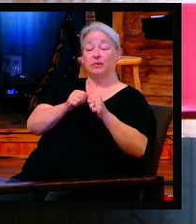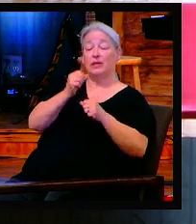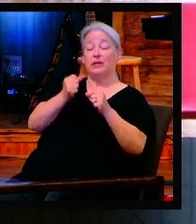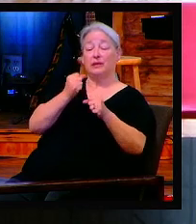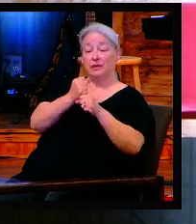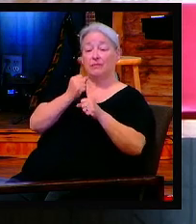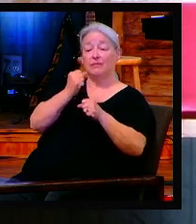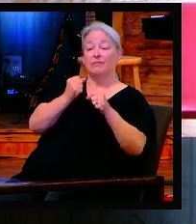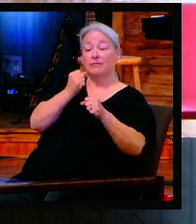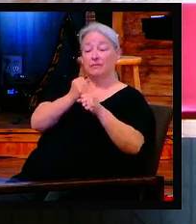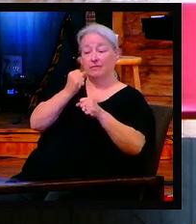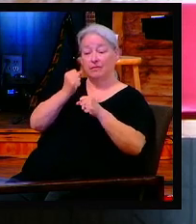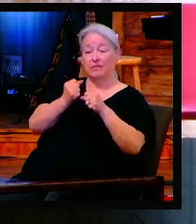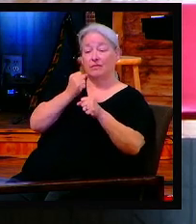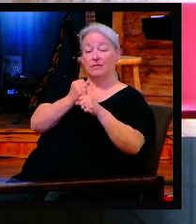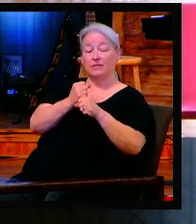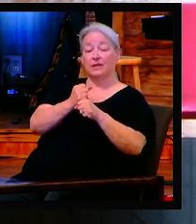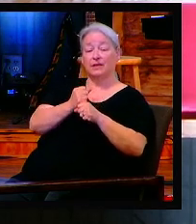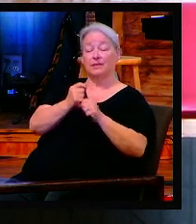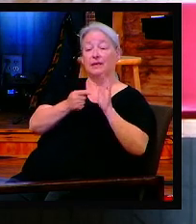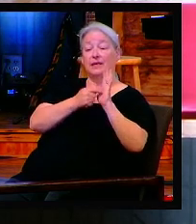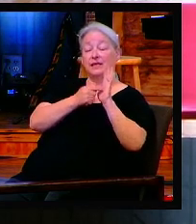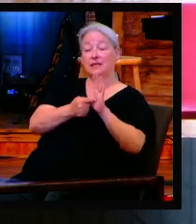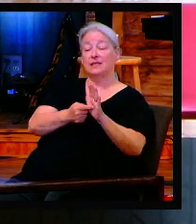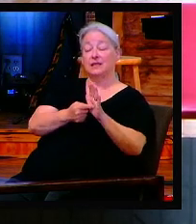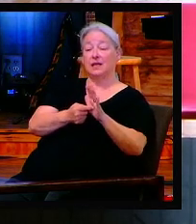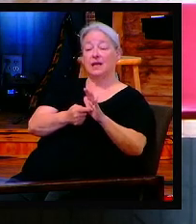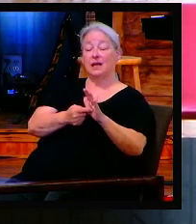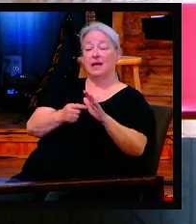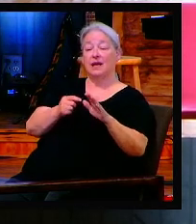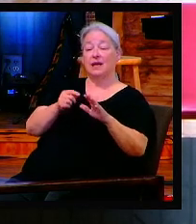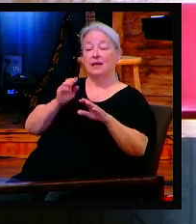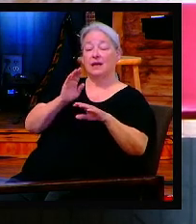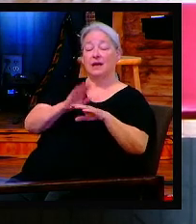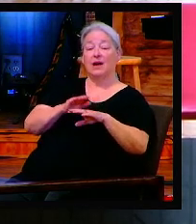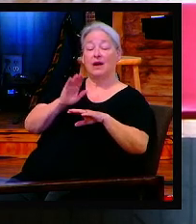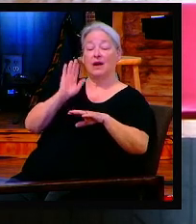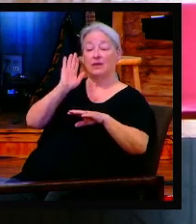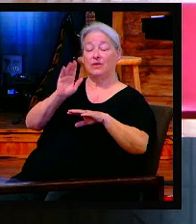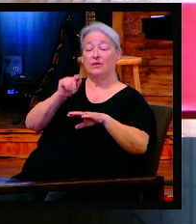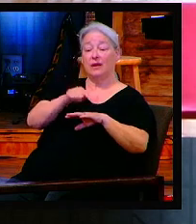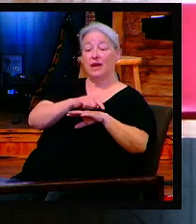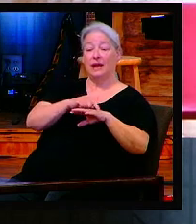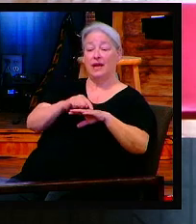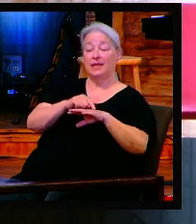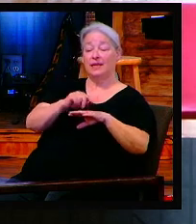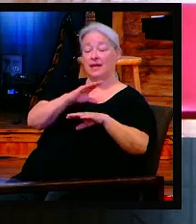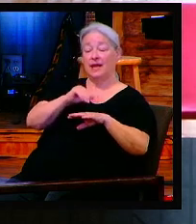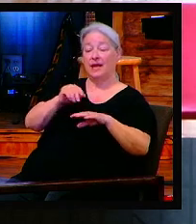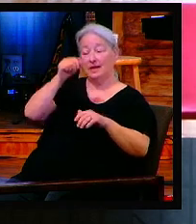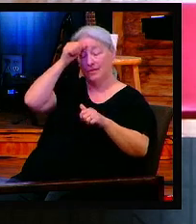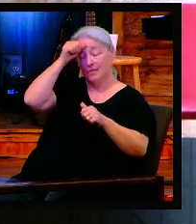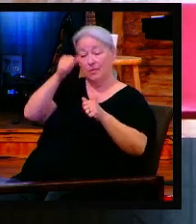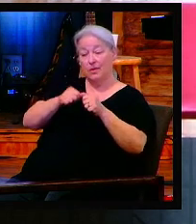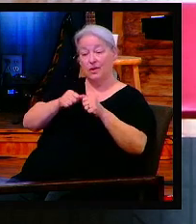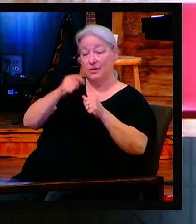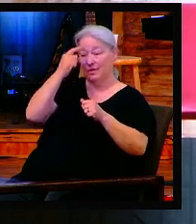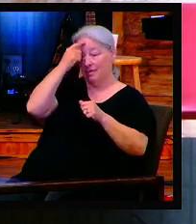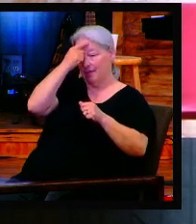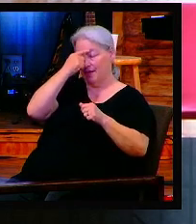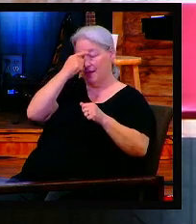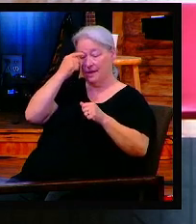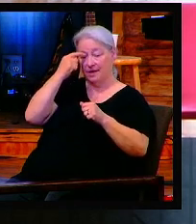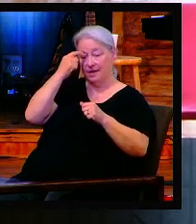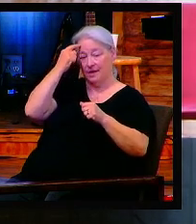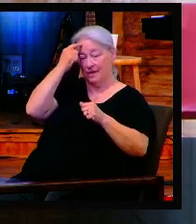It shall be as a sign to you on your hand and as a memorial between your eyes. You'll see sometimes a Hebrew will have